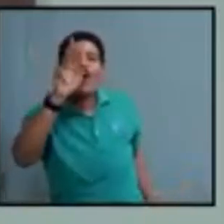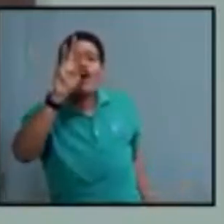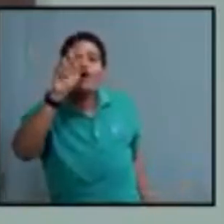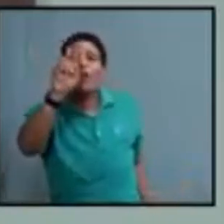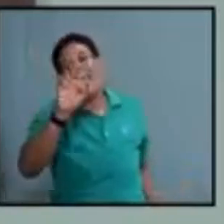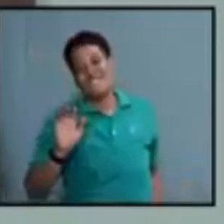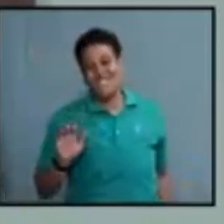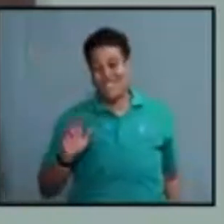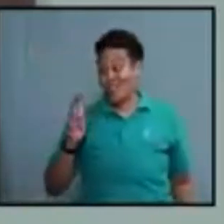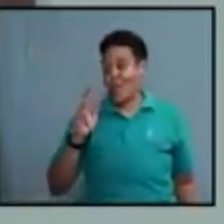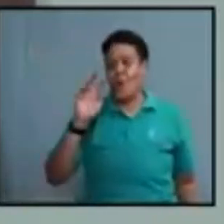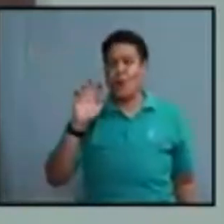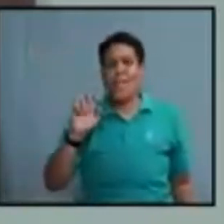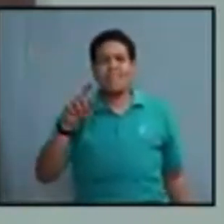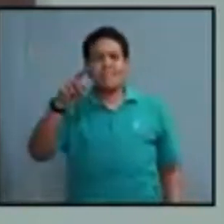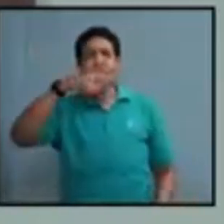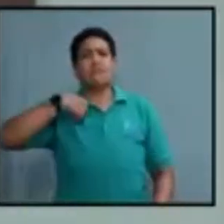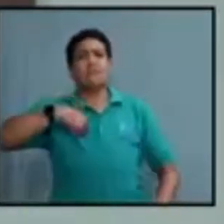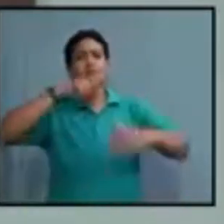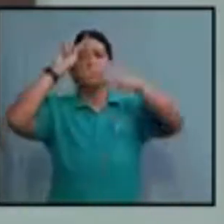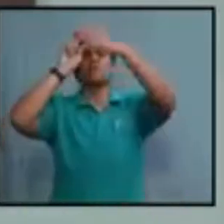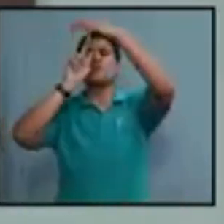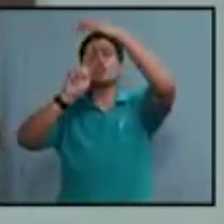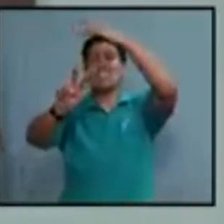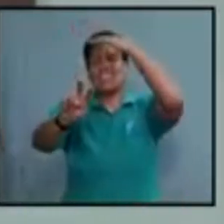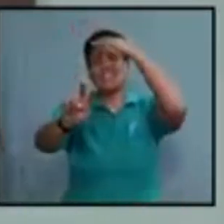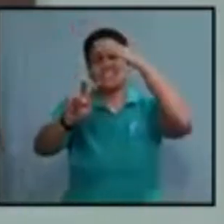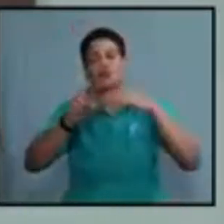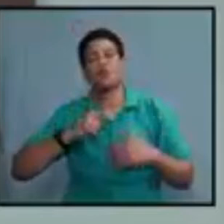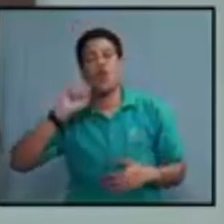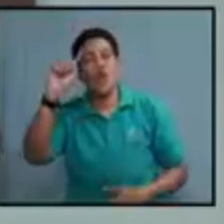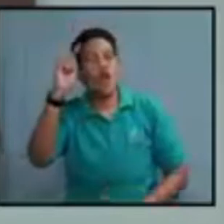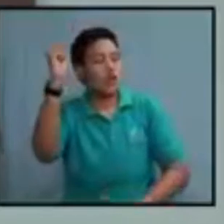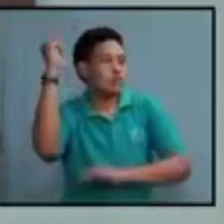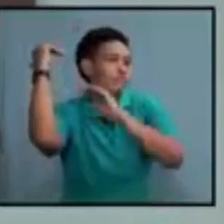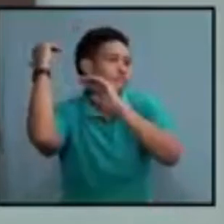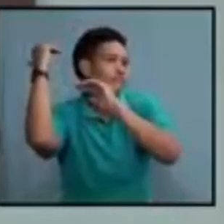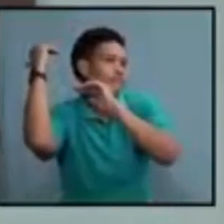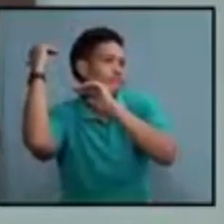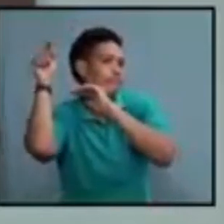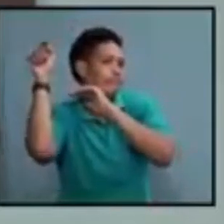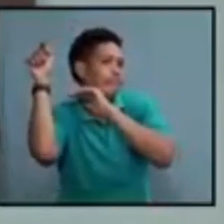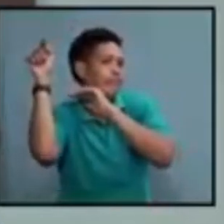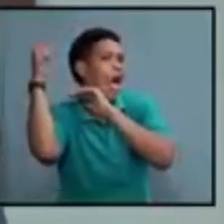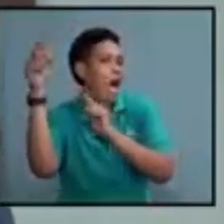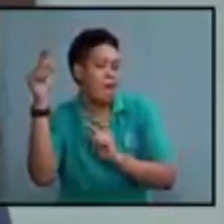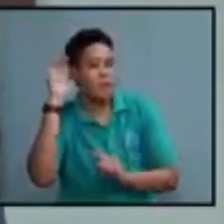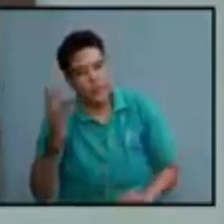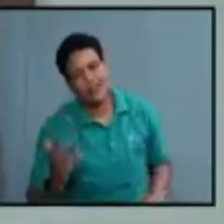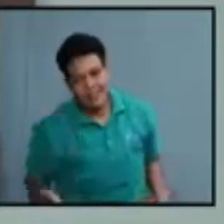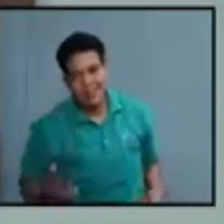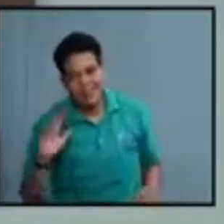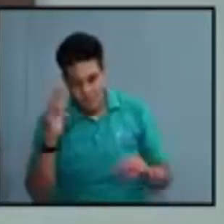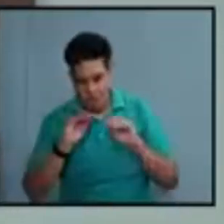we, I wouldn't say we predicted, but we always expected that we would have a